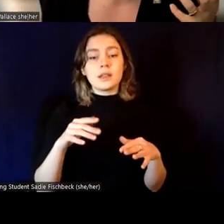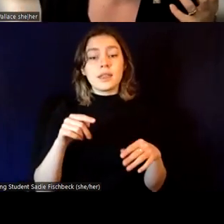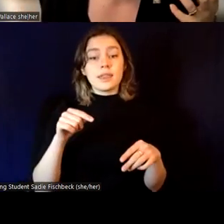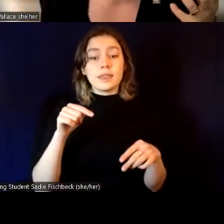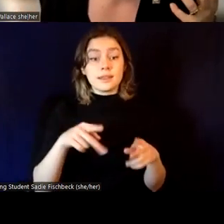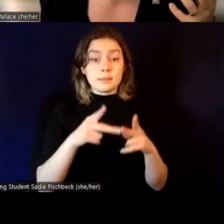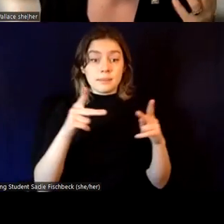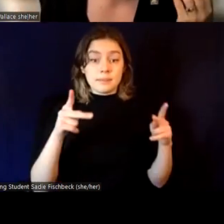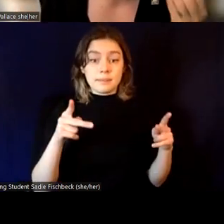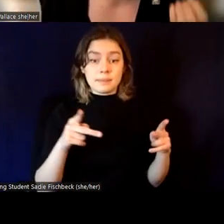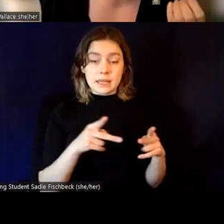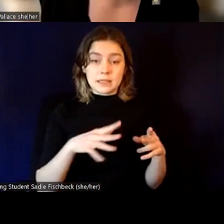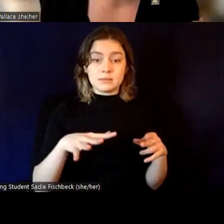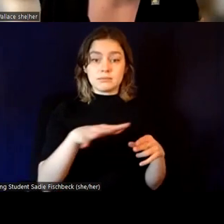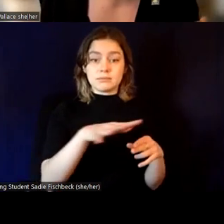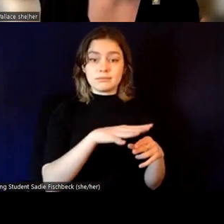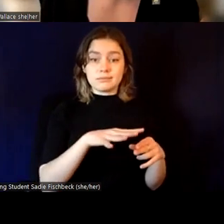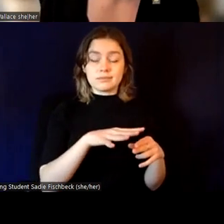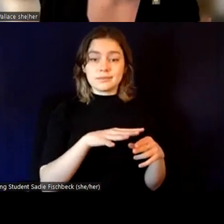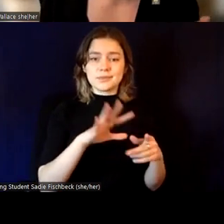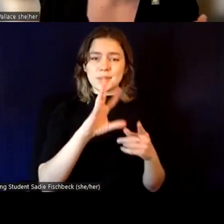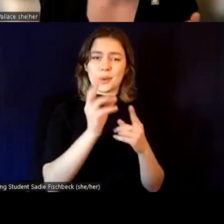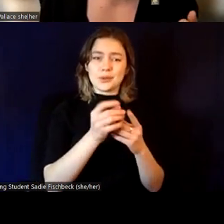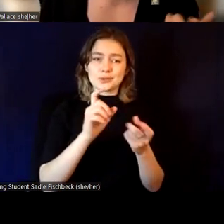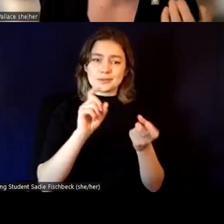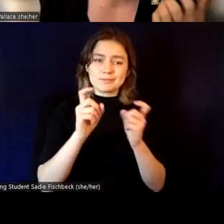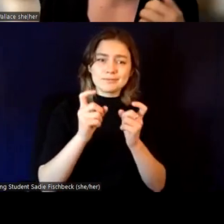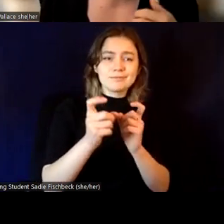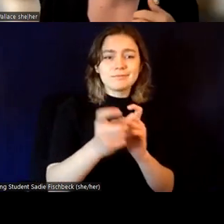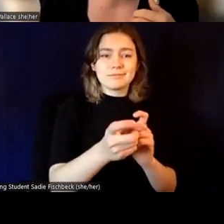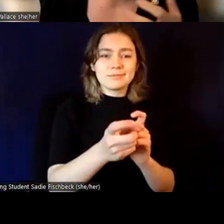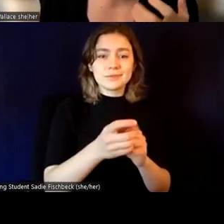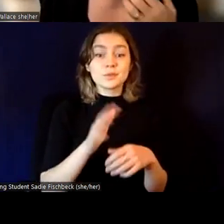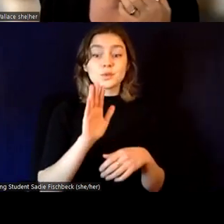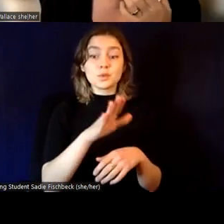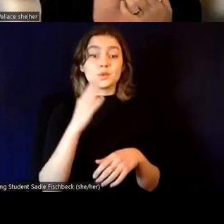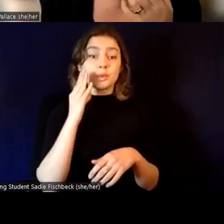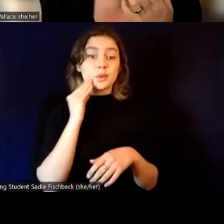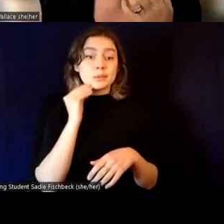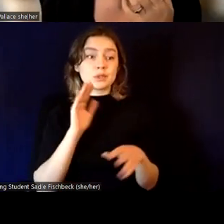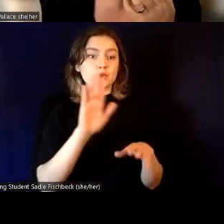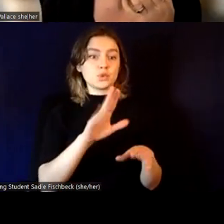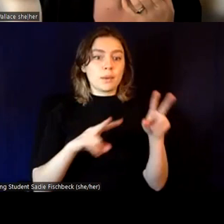where a lot of, um, you know, cultural change plays out. So, uh, what are your, what are your observations?